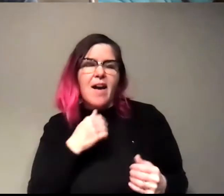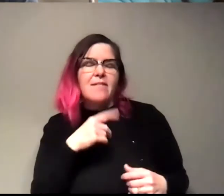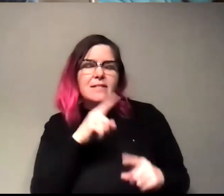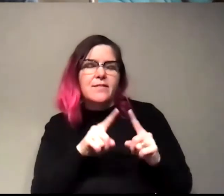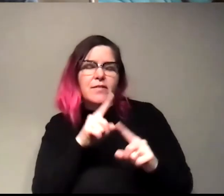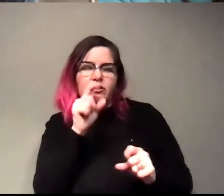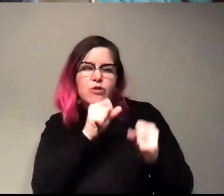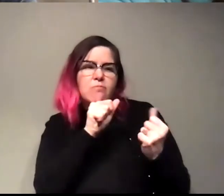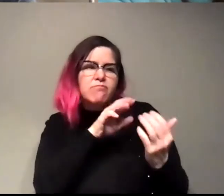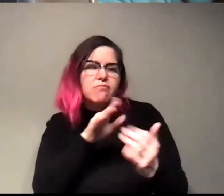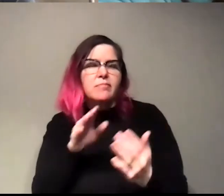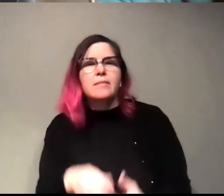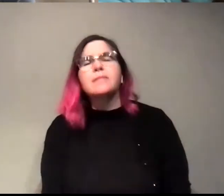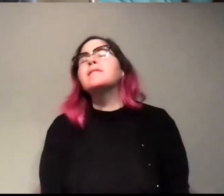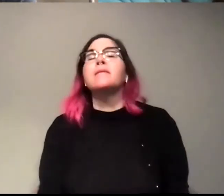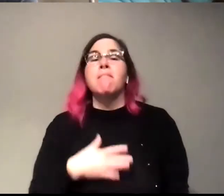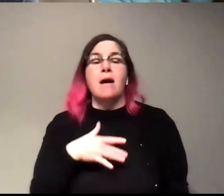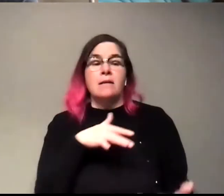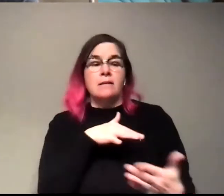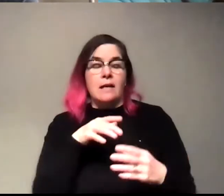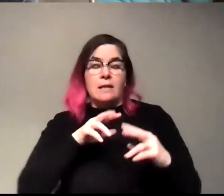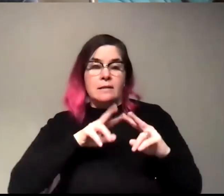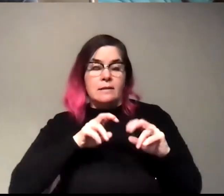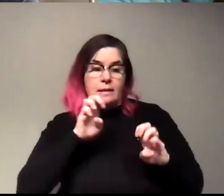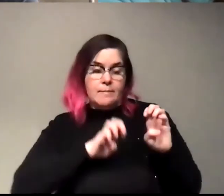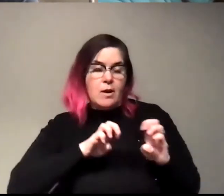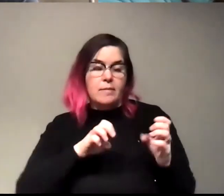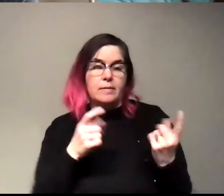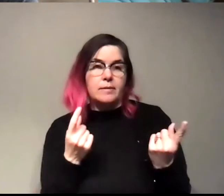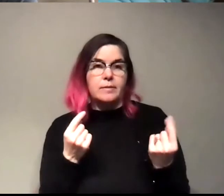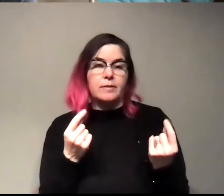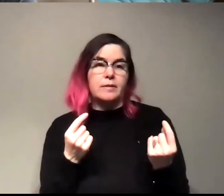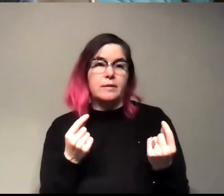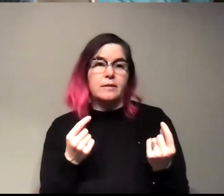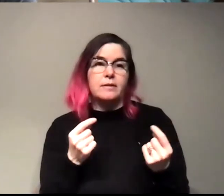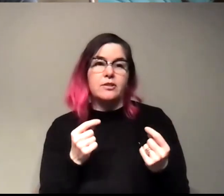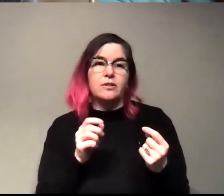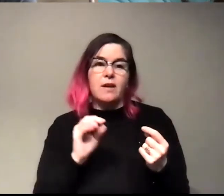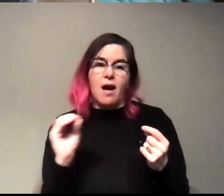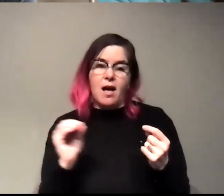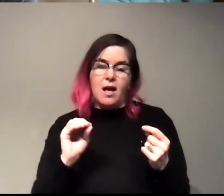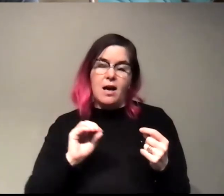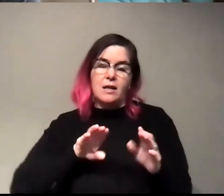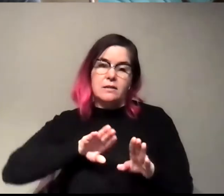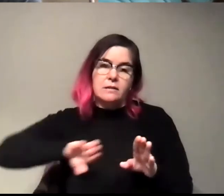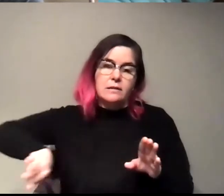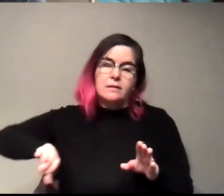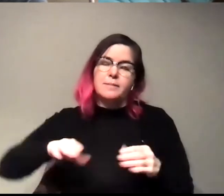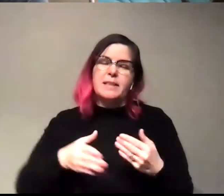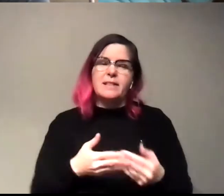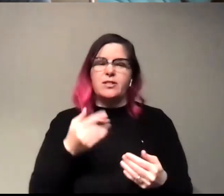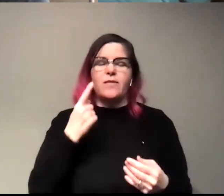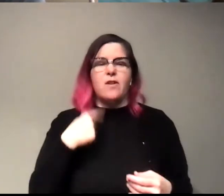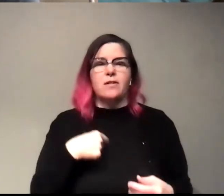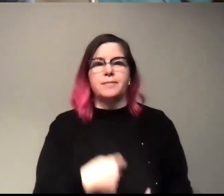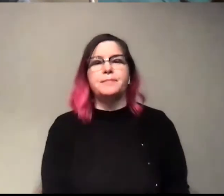Um, but you know, any kind of studies that we're doing, we're just like, you know, keeping the oxygen out to make our lives easier. Right.